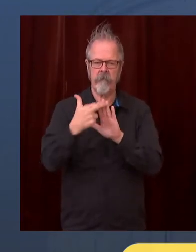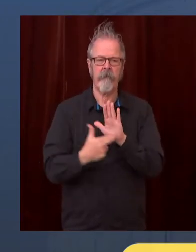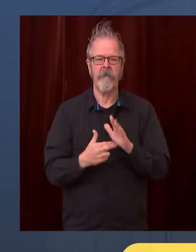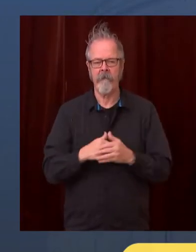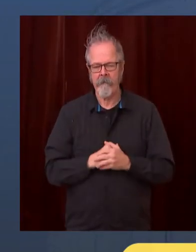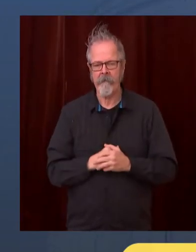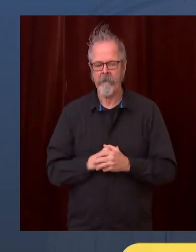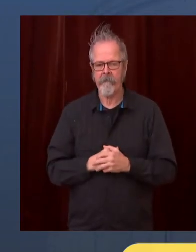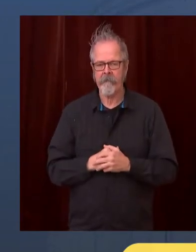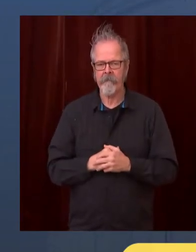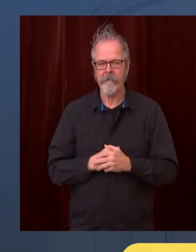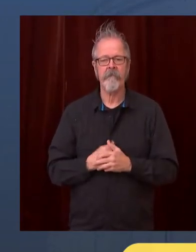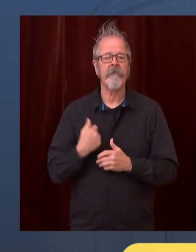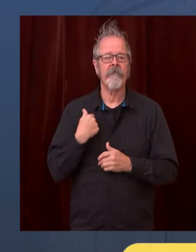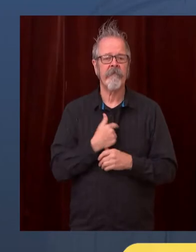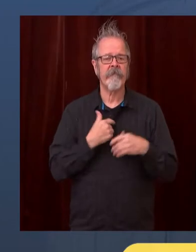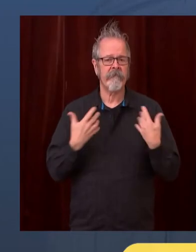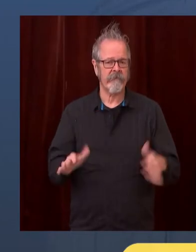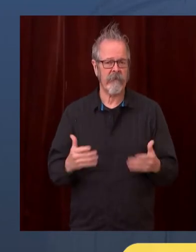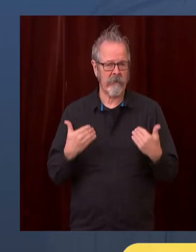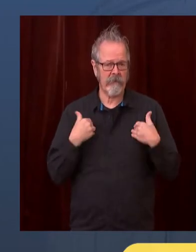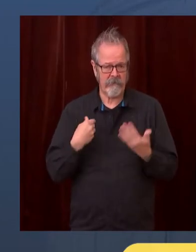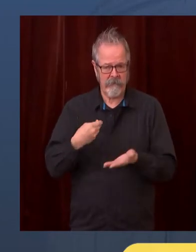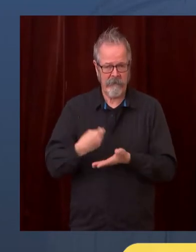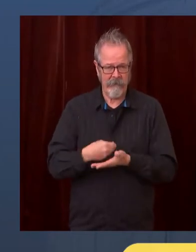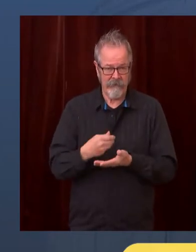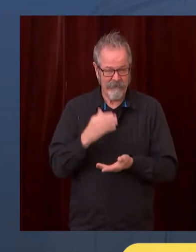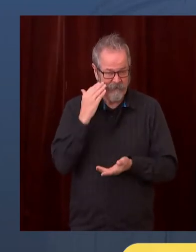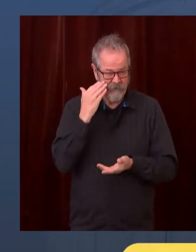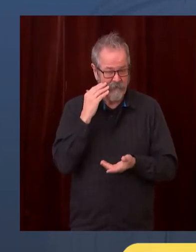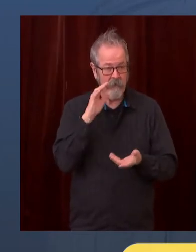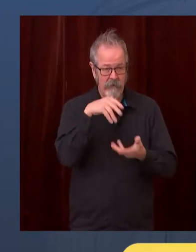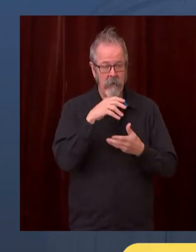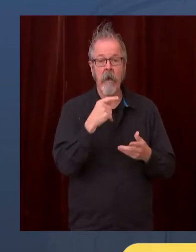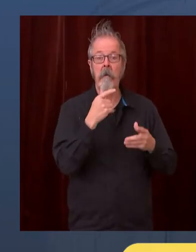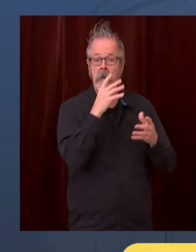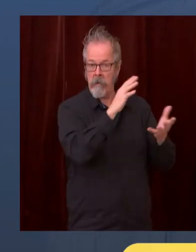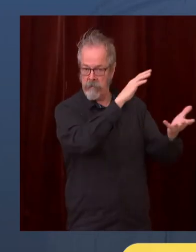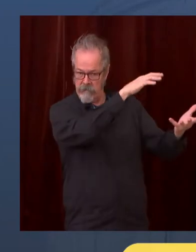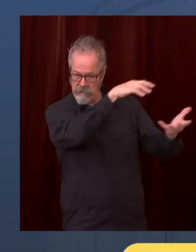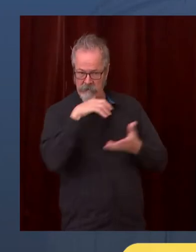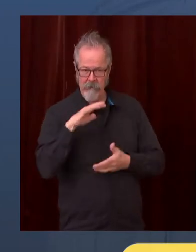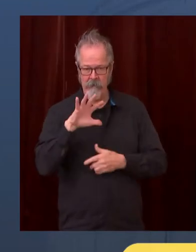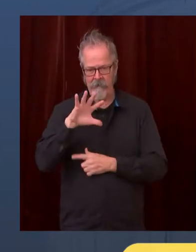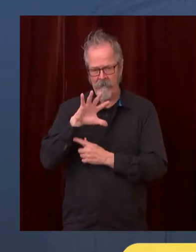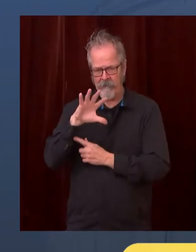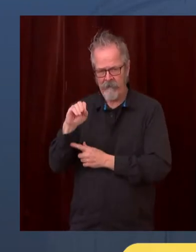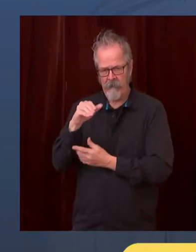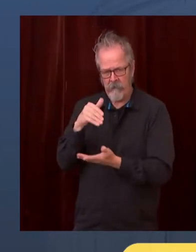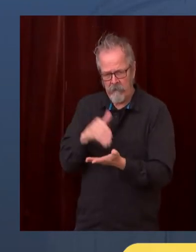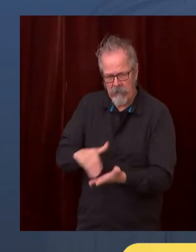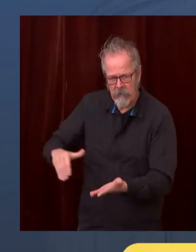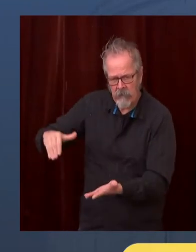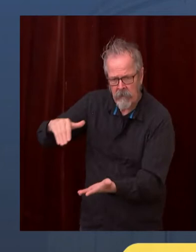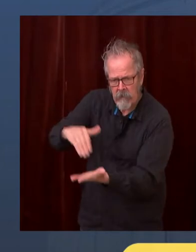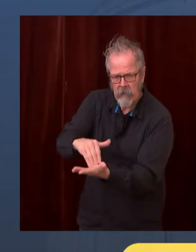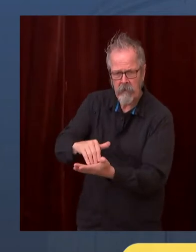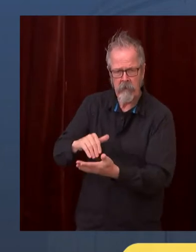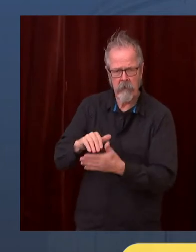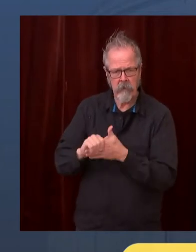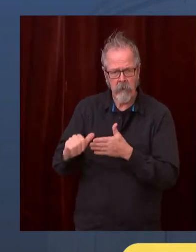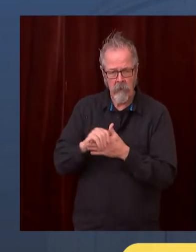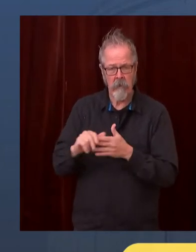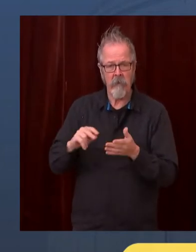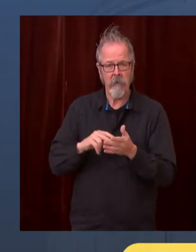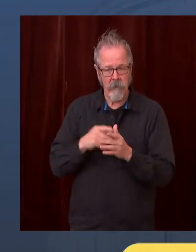We hope to have more clarity on how that will be administered either Thursday or Friday this week. And we're trying to